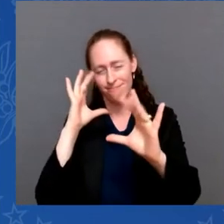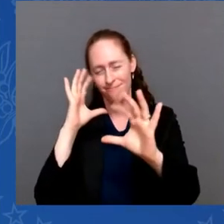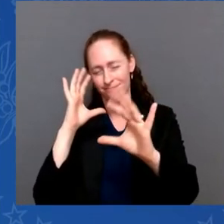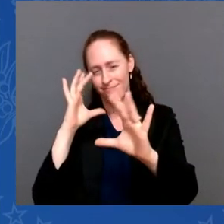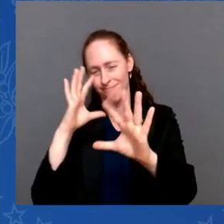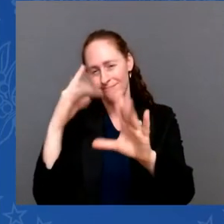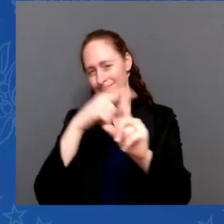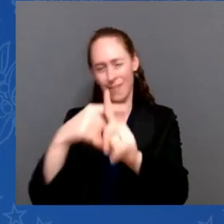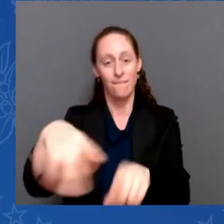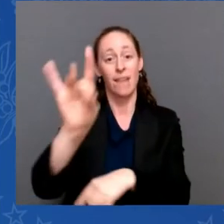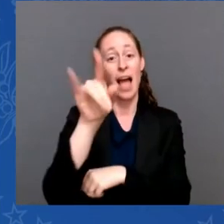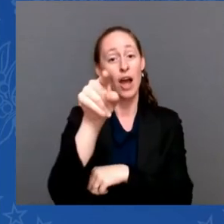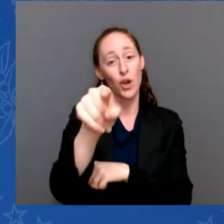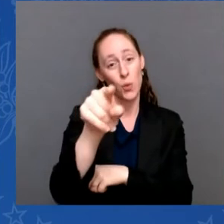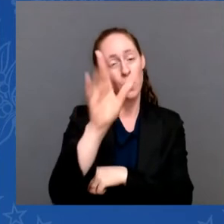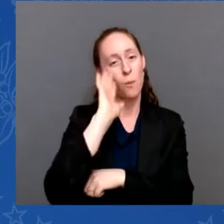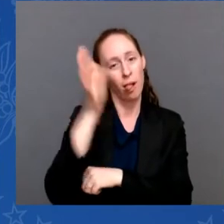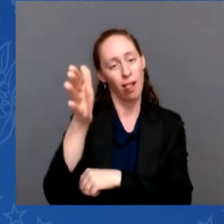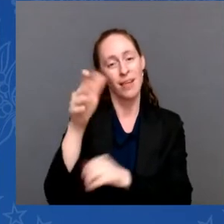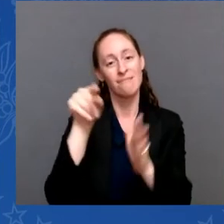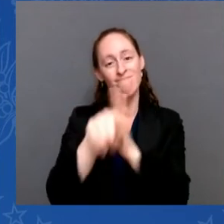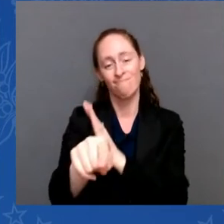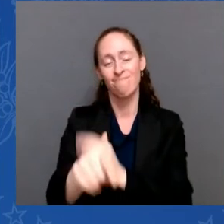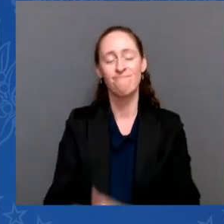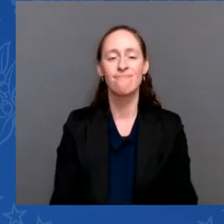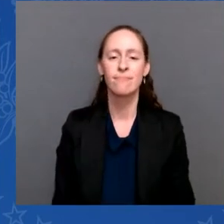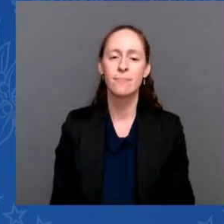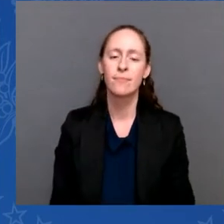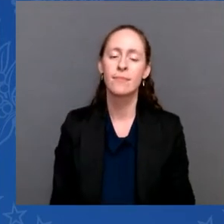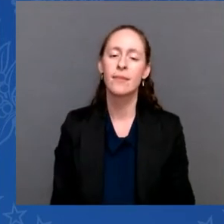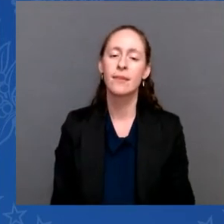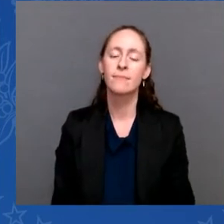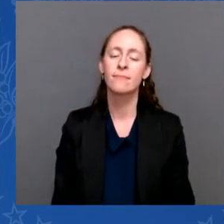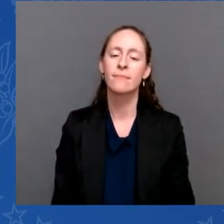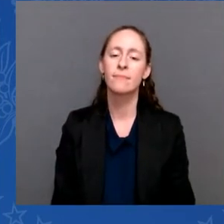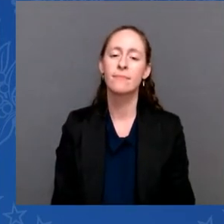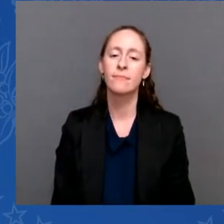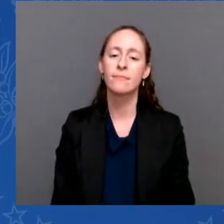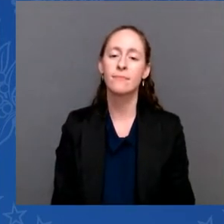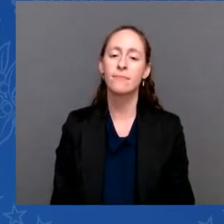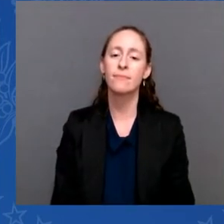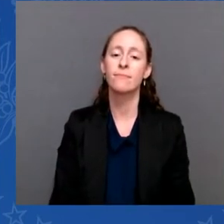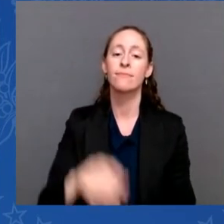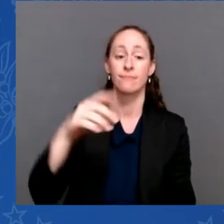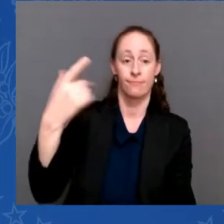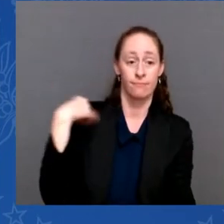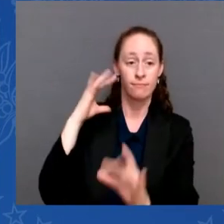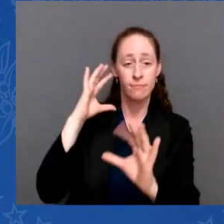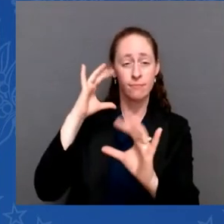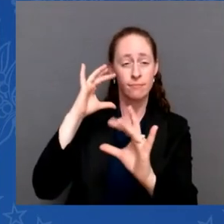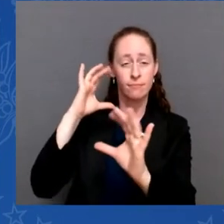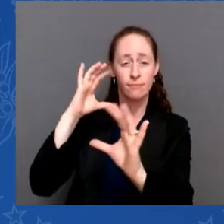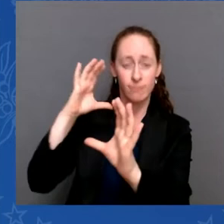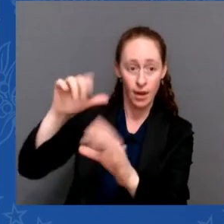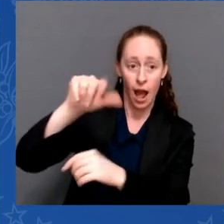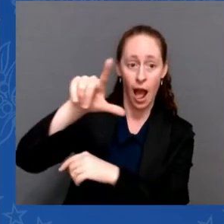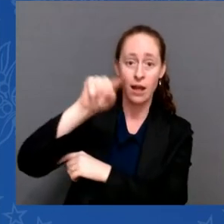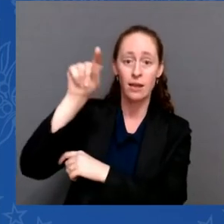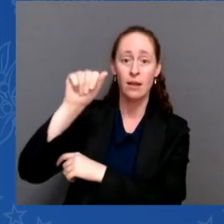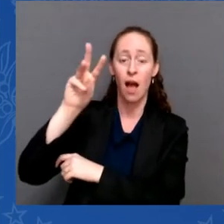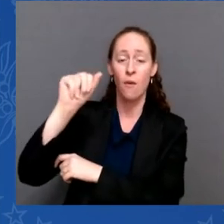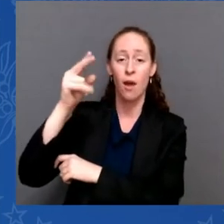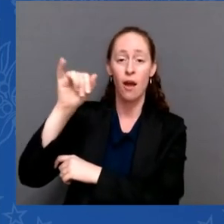After relentlessly seeking Zawahiri for years under Presidents Bush, Obama, and Trump, our intelligence community